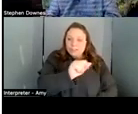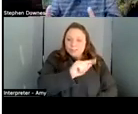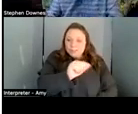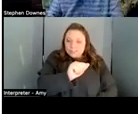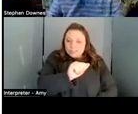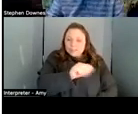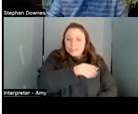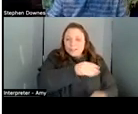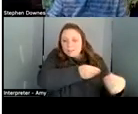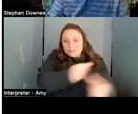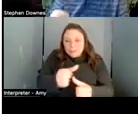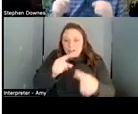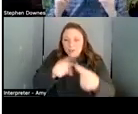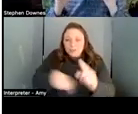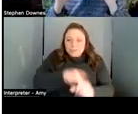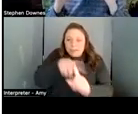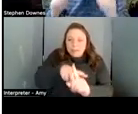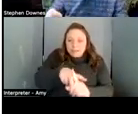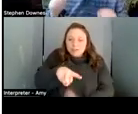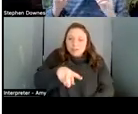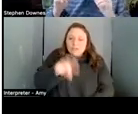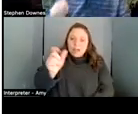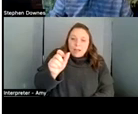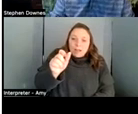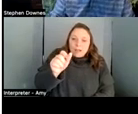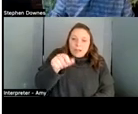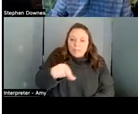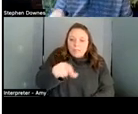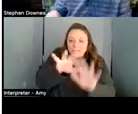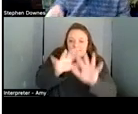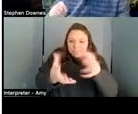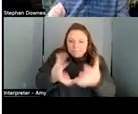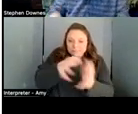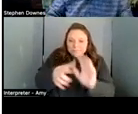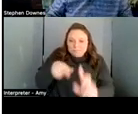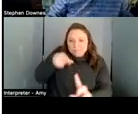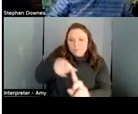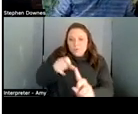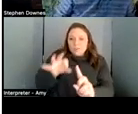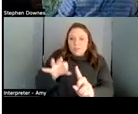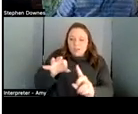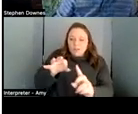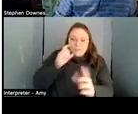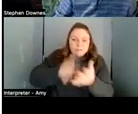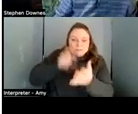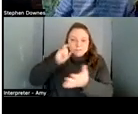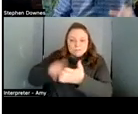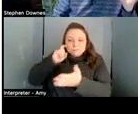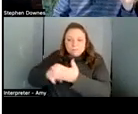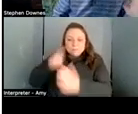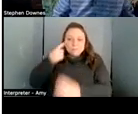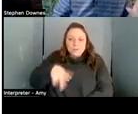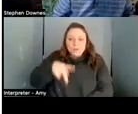into that this application as the source of the patterns that it can recognize and